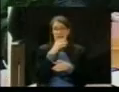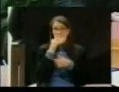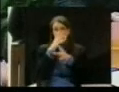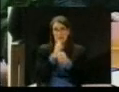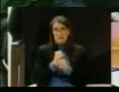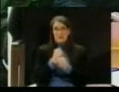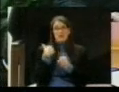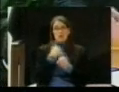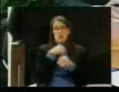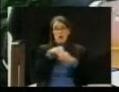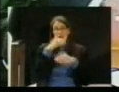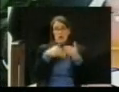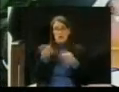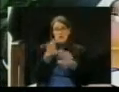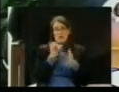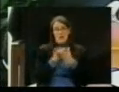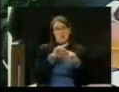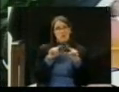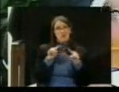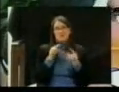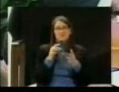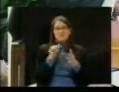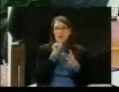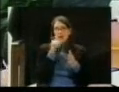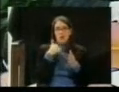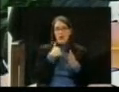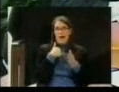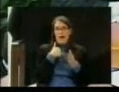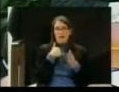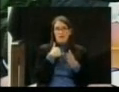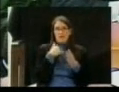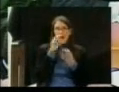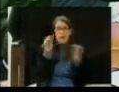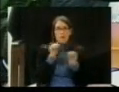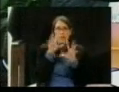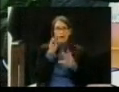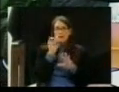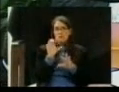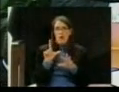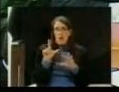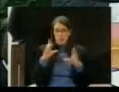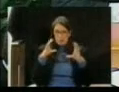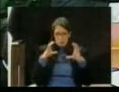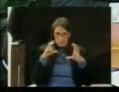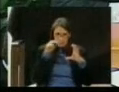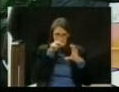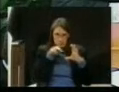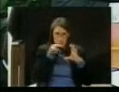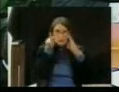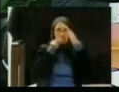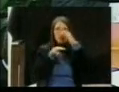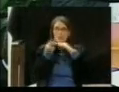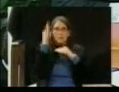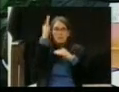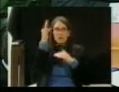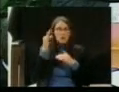ball, and so I can't advise this commission whether we will win or lose. Well, there's no – John's never lawful.